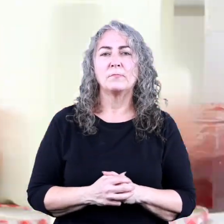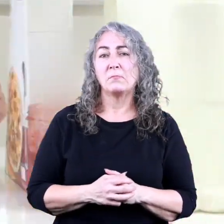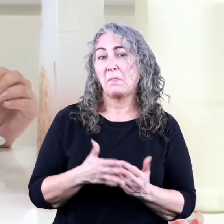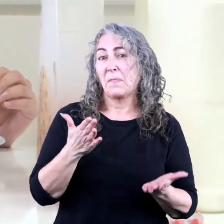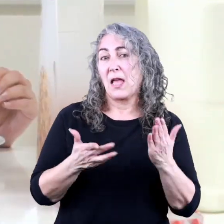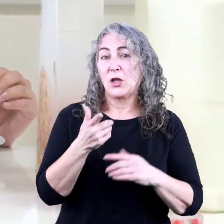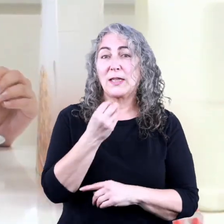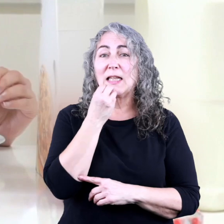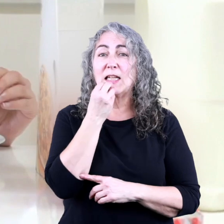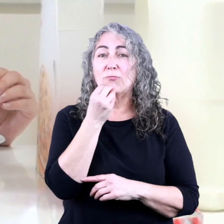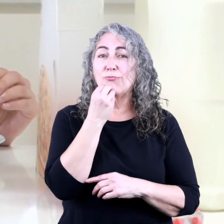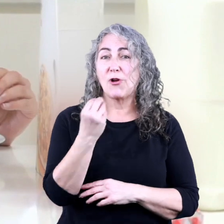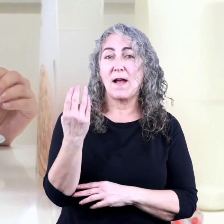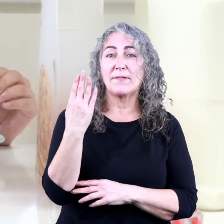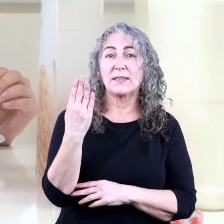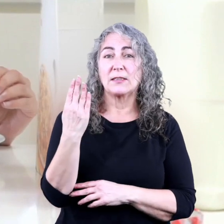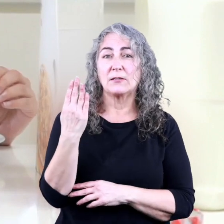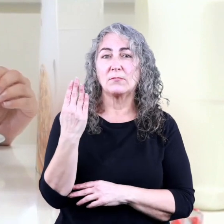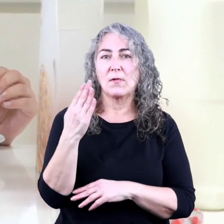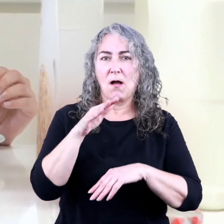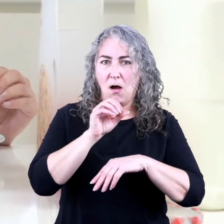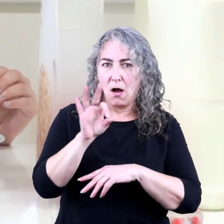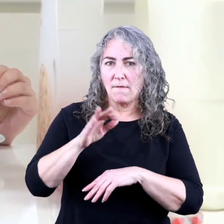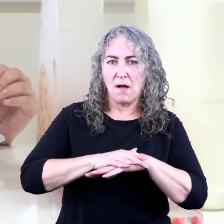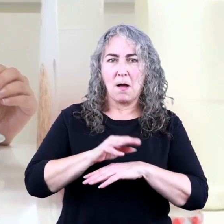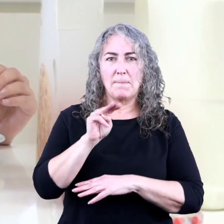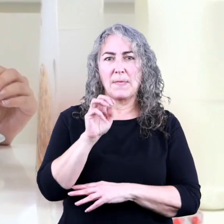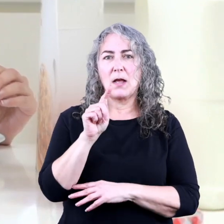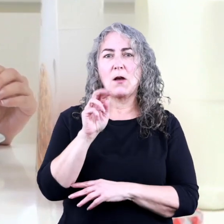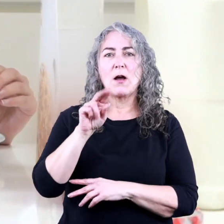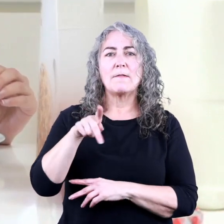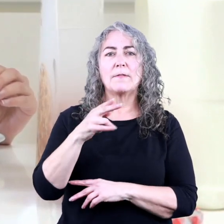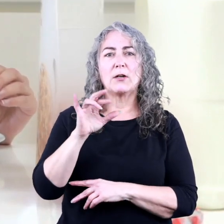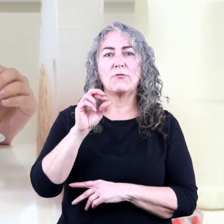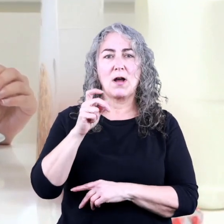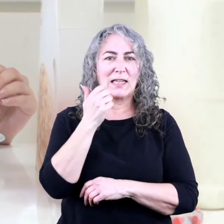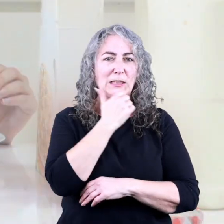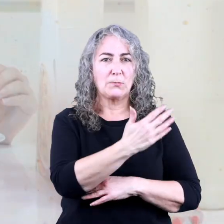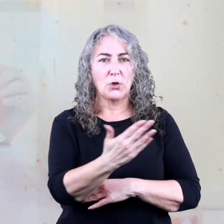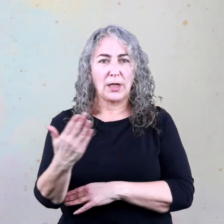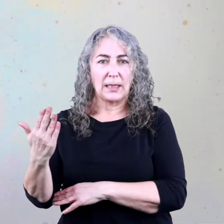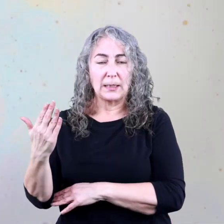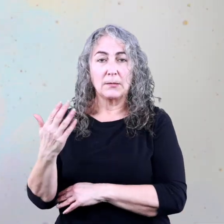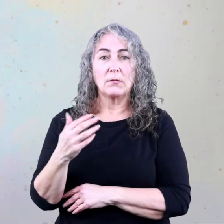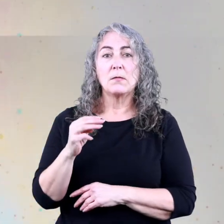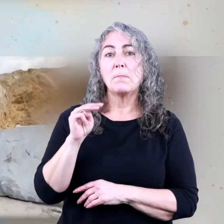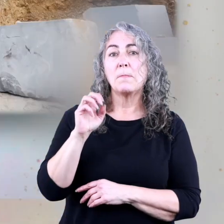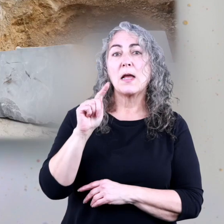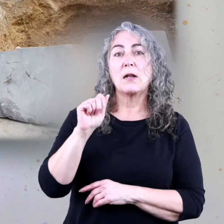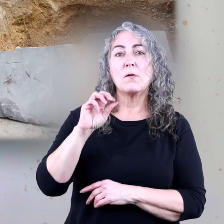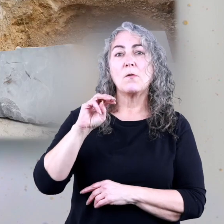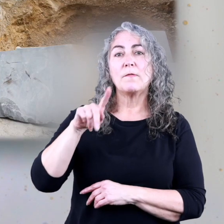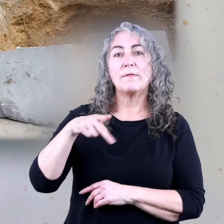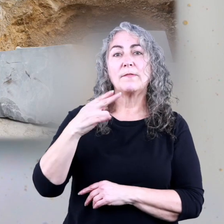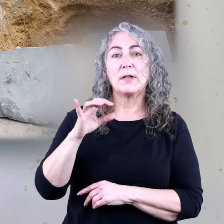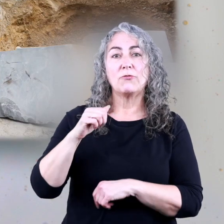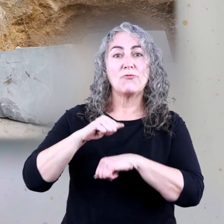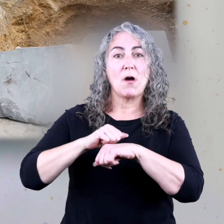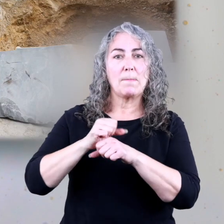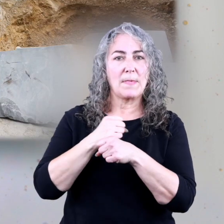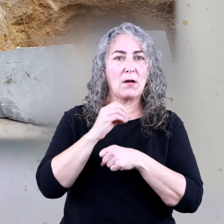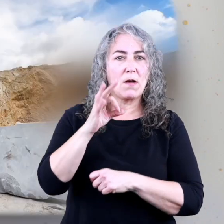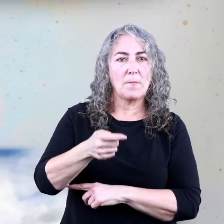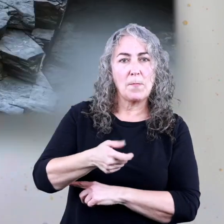You might even eat your breakfast off a metamorphic rock each morning. Metamorphic rock, like